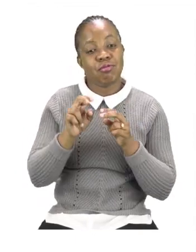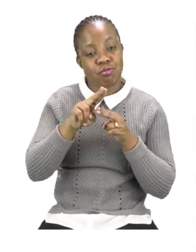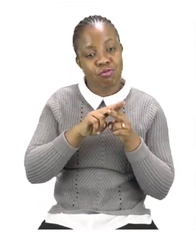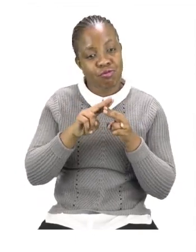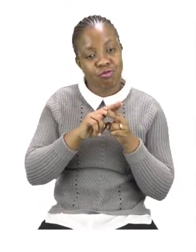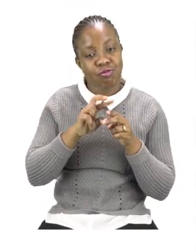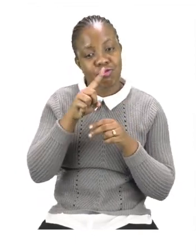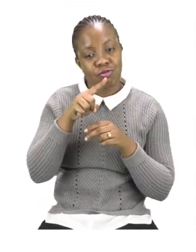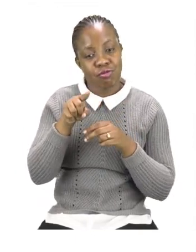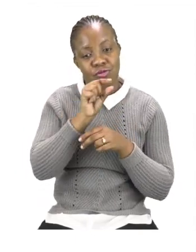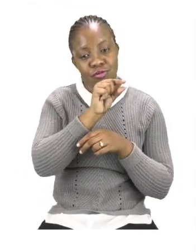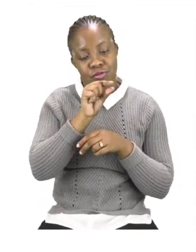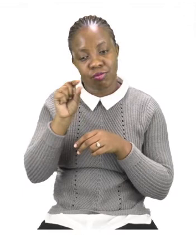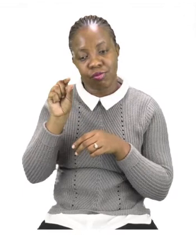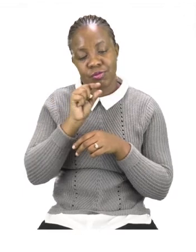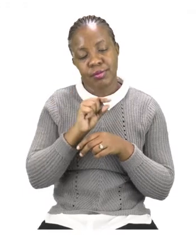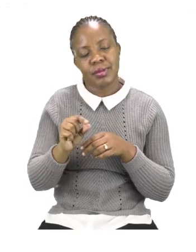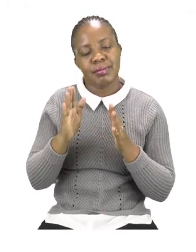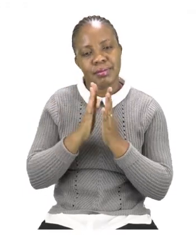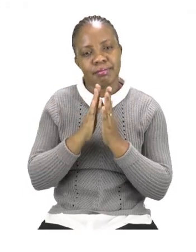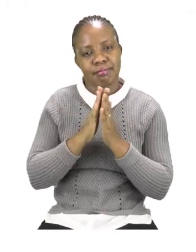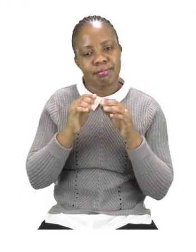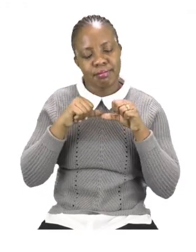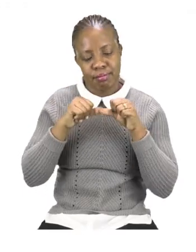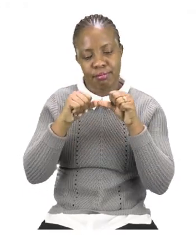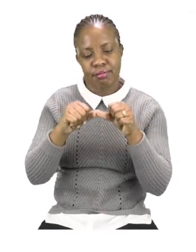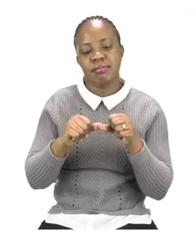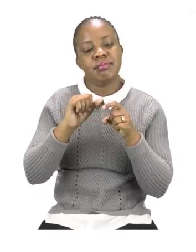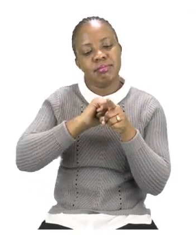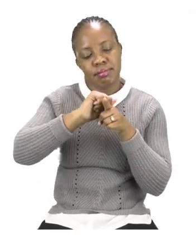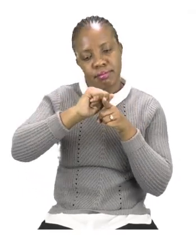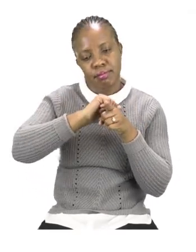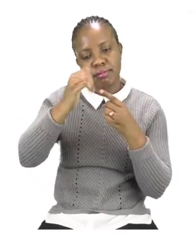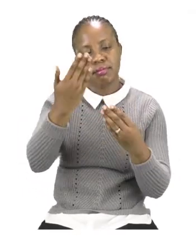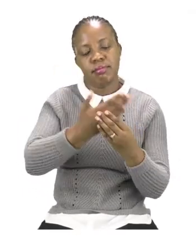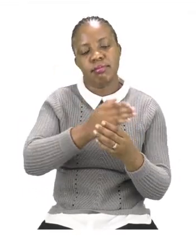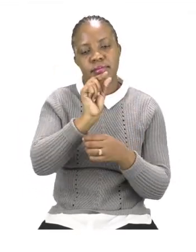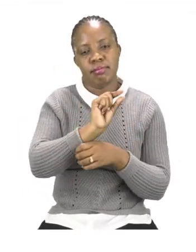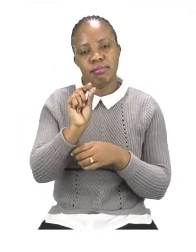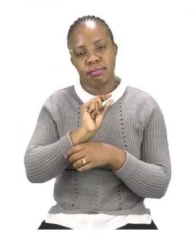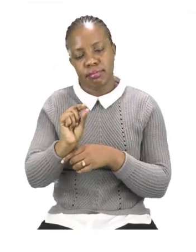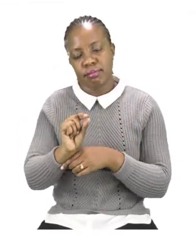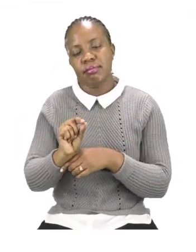like you to continue practicing your new vocabulary words and sight words as you are reading